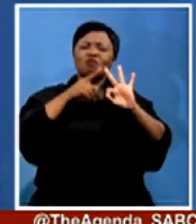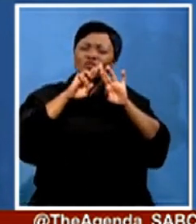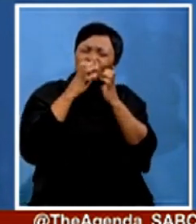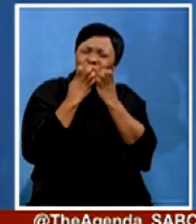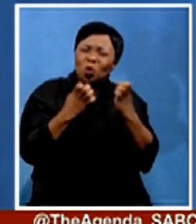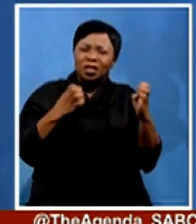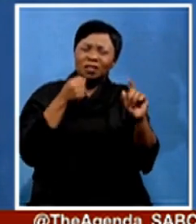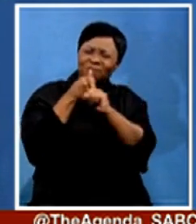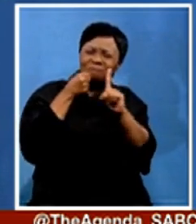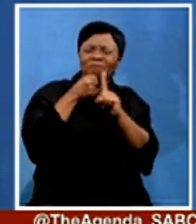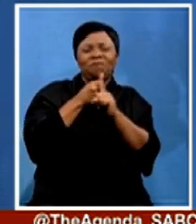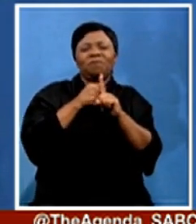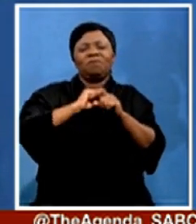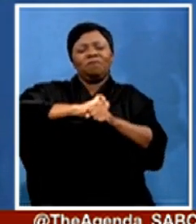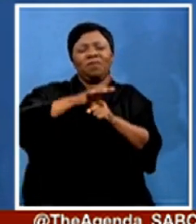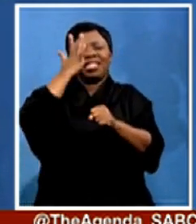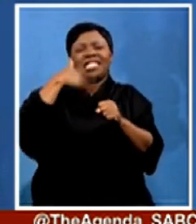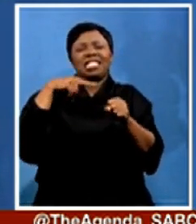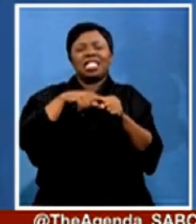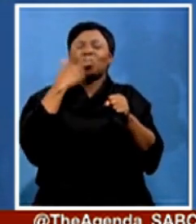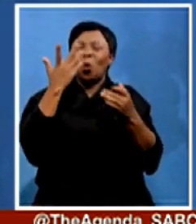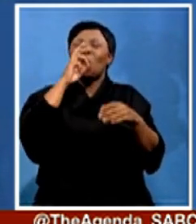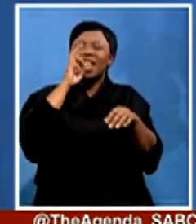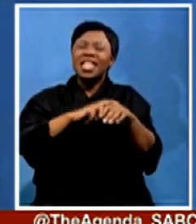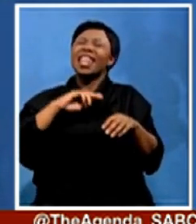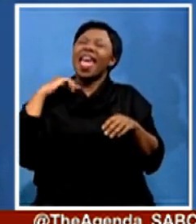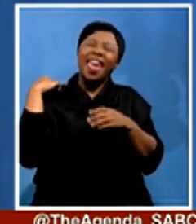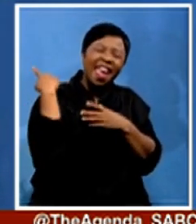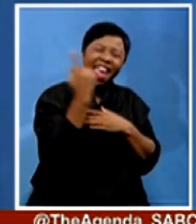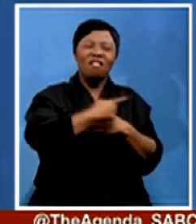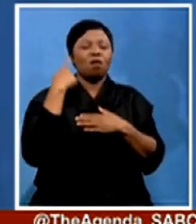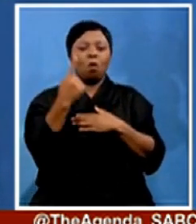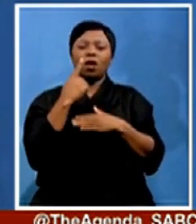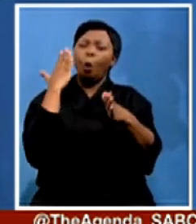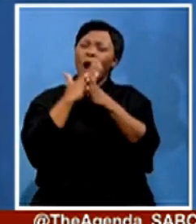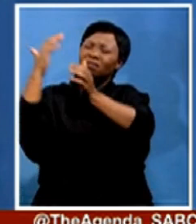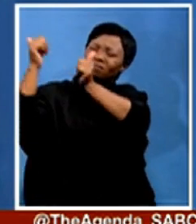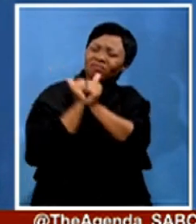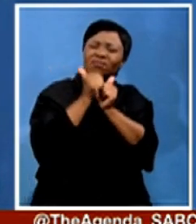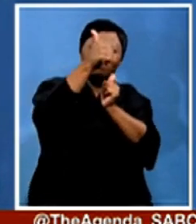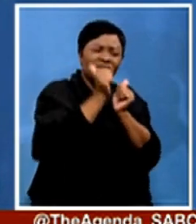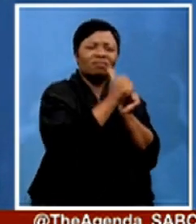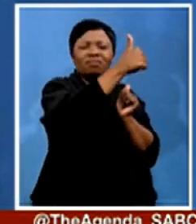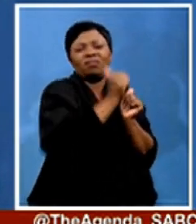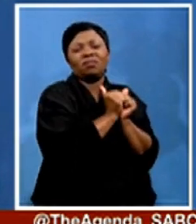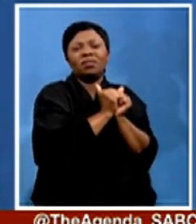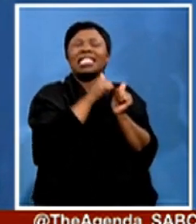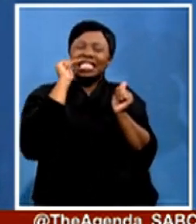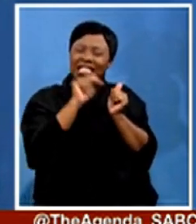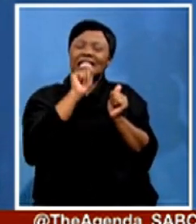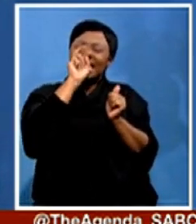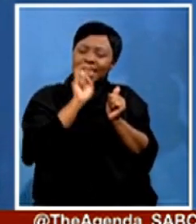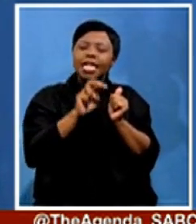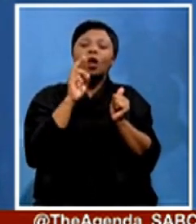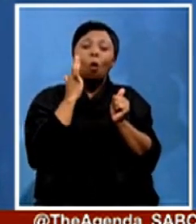need everybody. We need to collaborate with everybody. This is needed like yesterday because we are